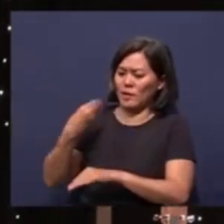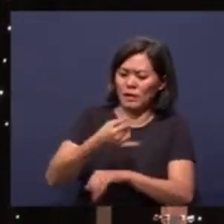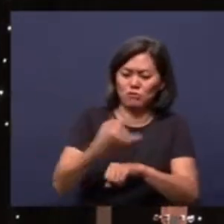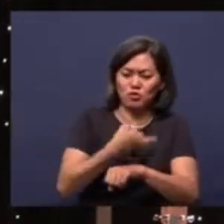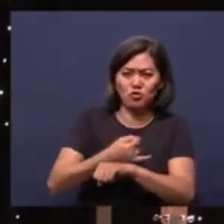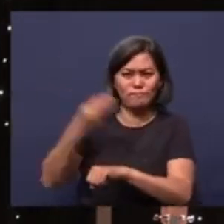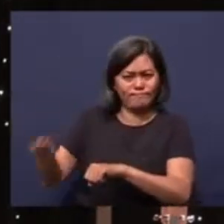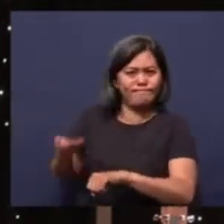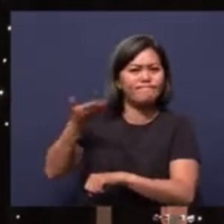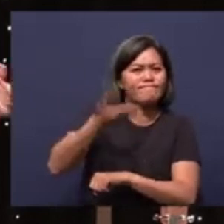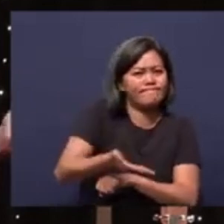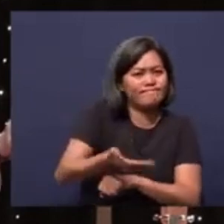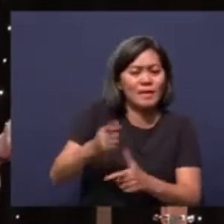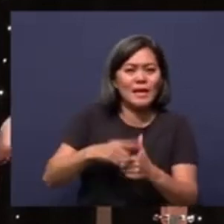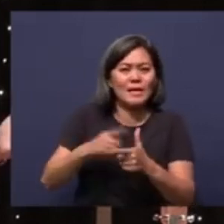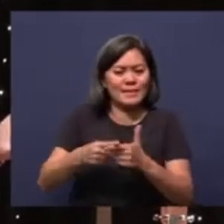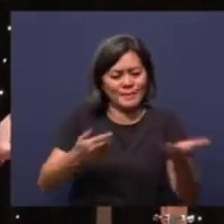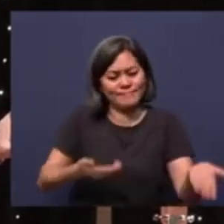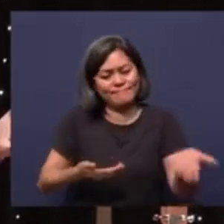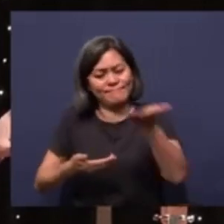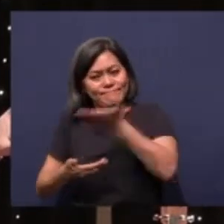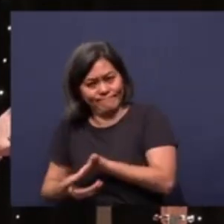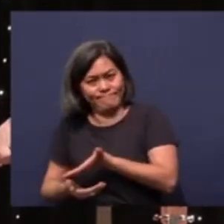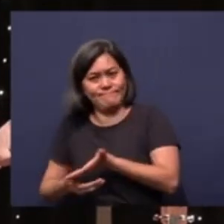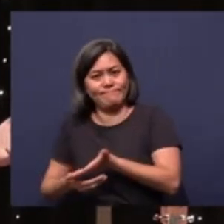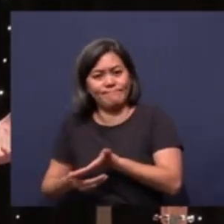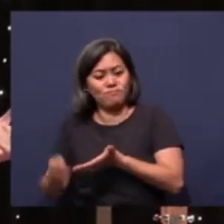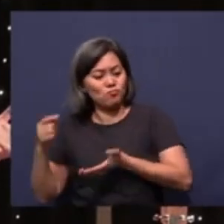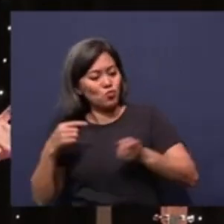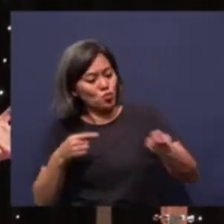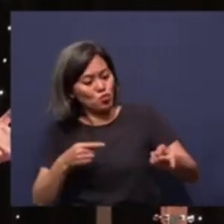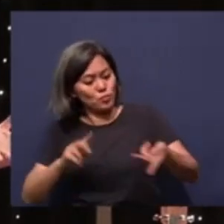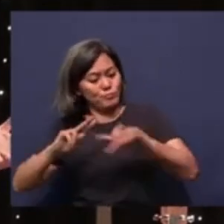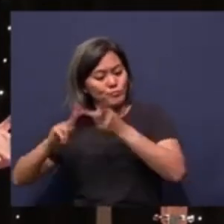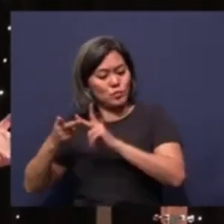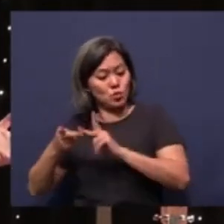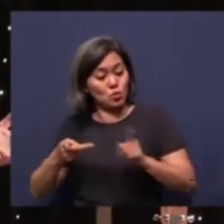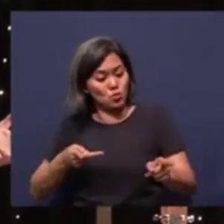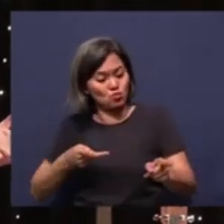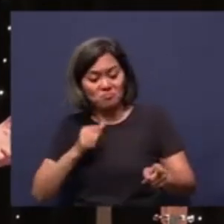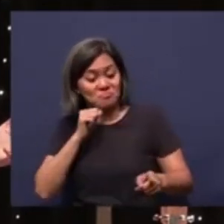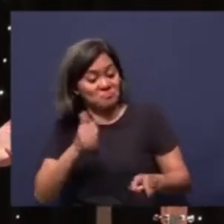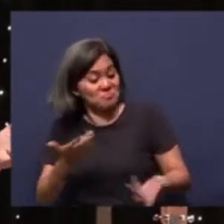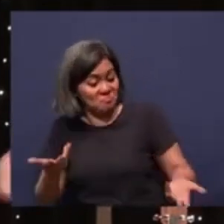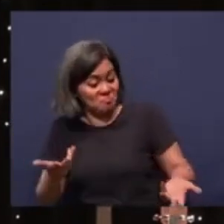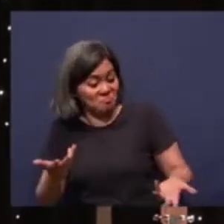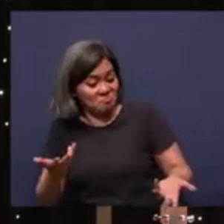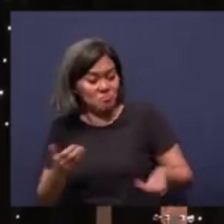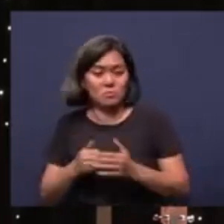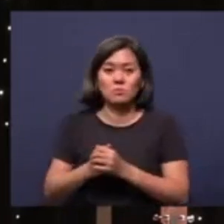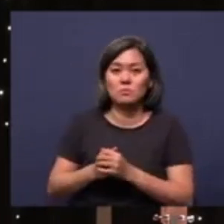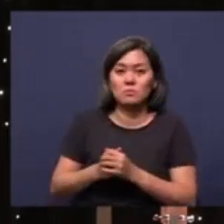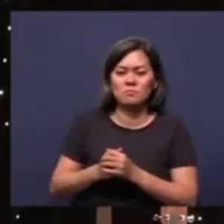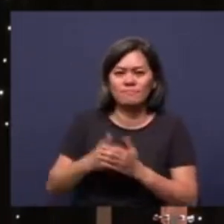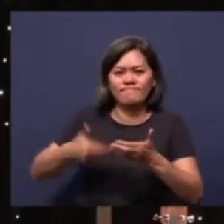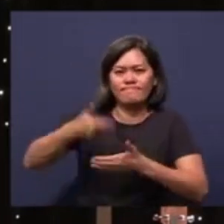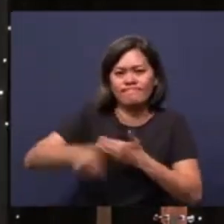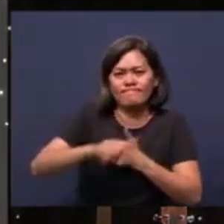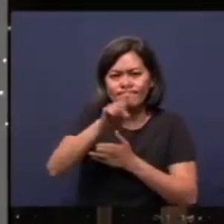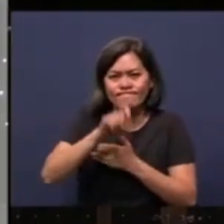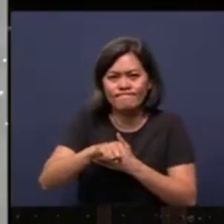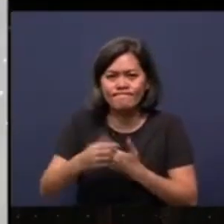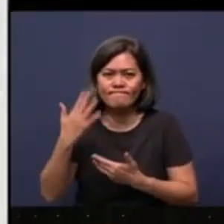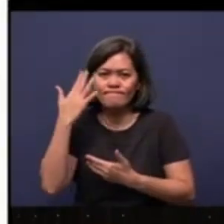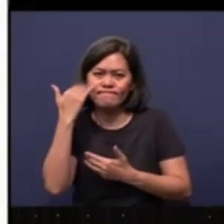When he provides, then he will invite you. Will you join me or will you not? God. here's the next question, right?